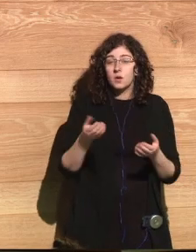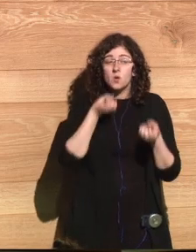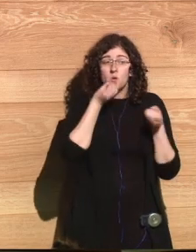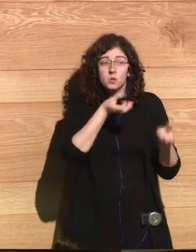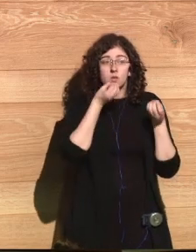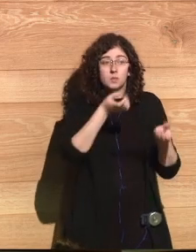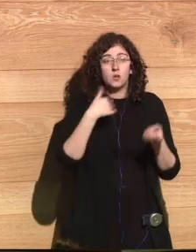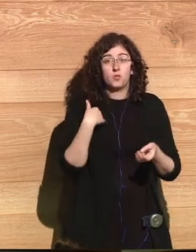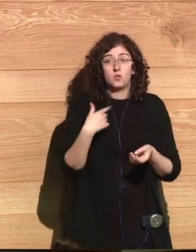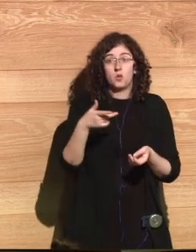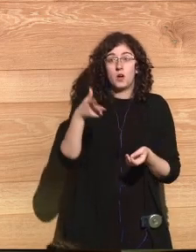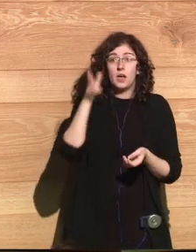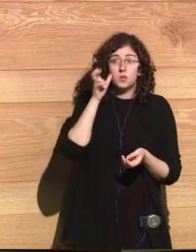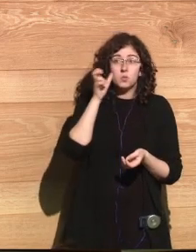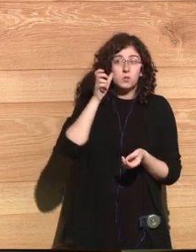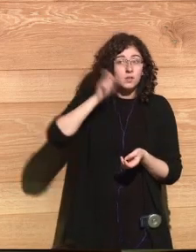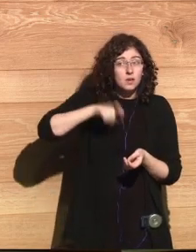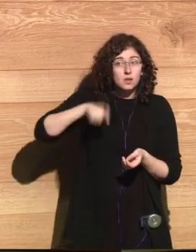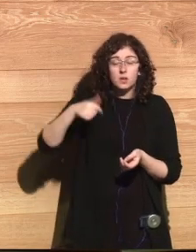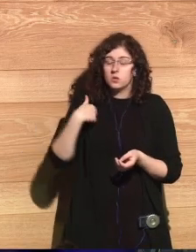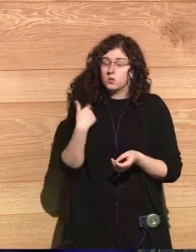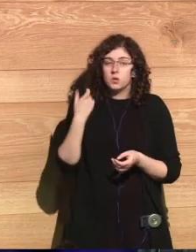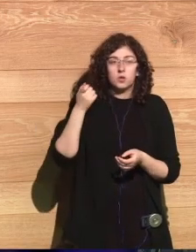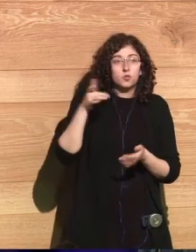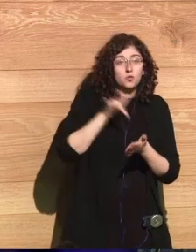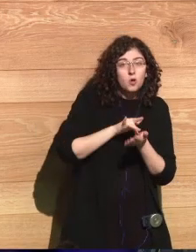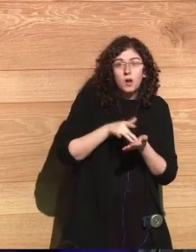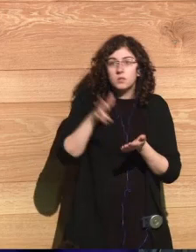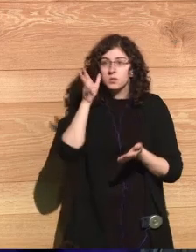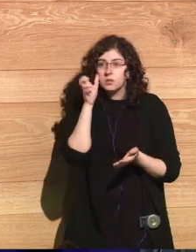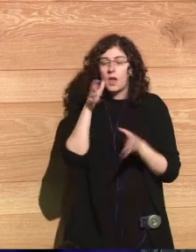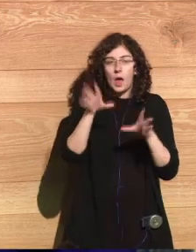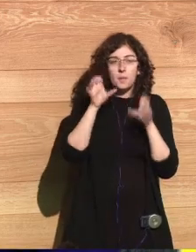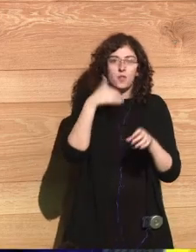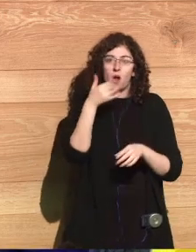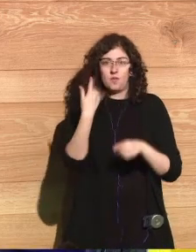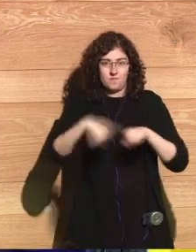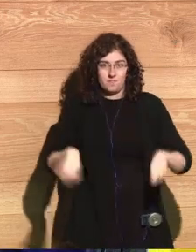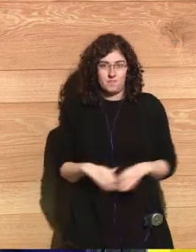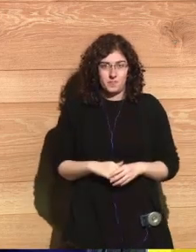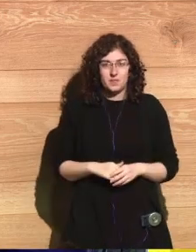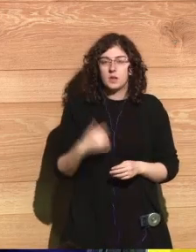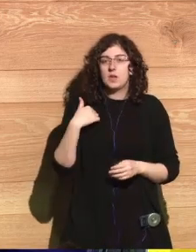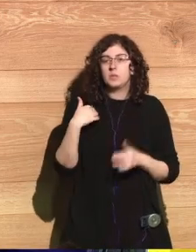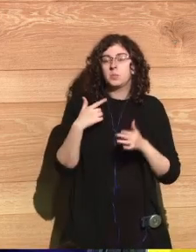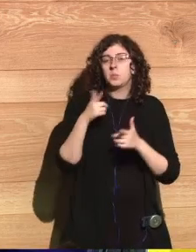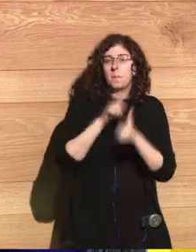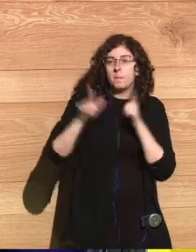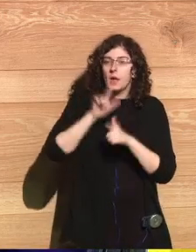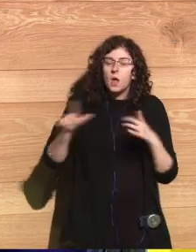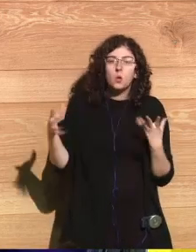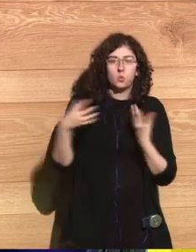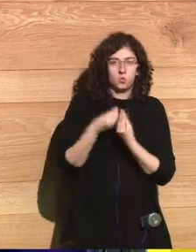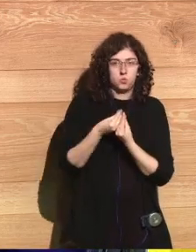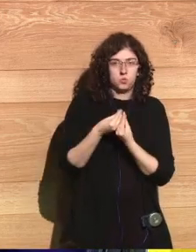single time I learn something a little different. We have been traveling together for, it feels like many